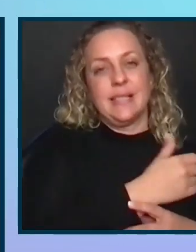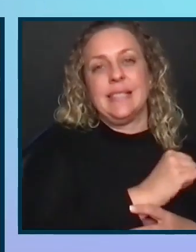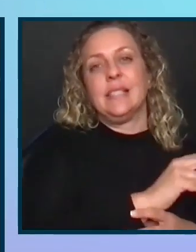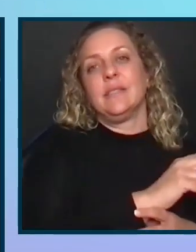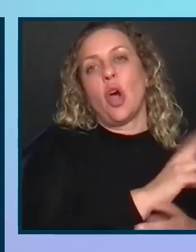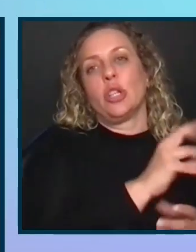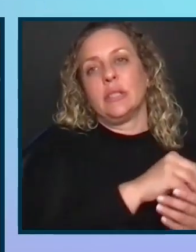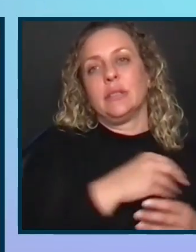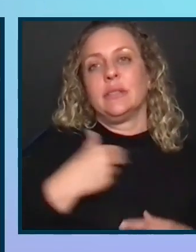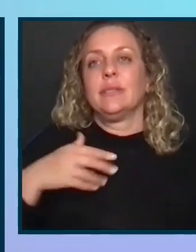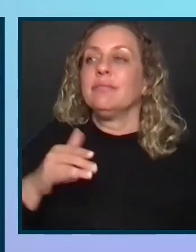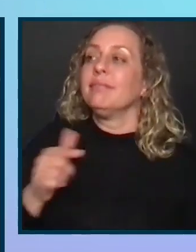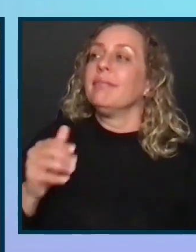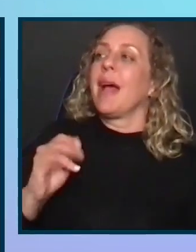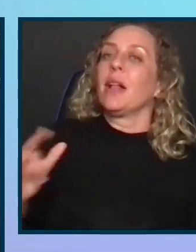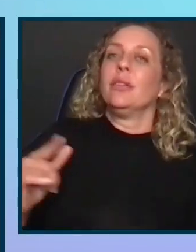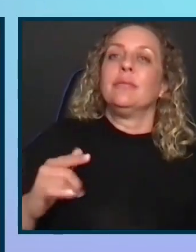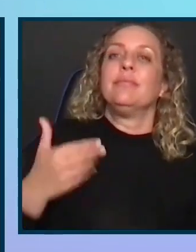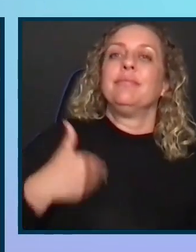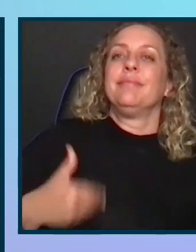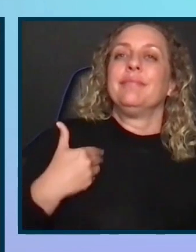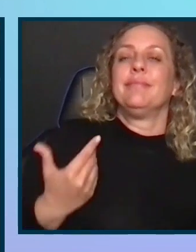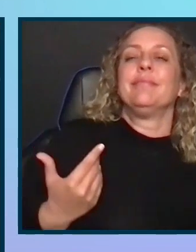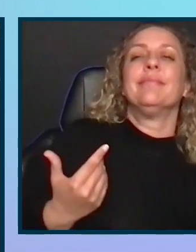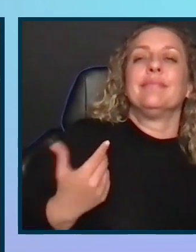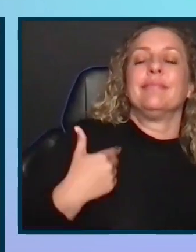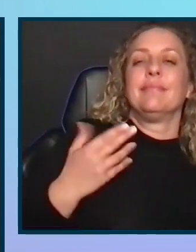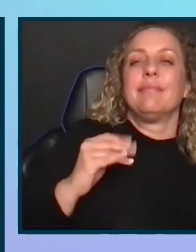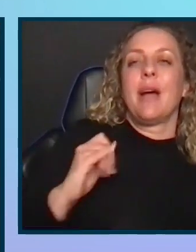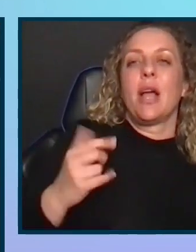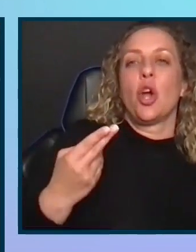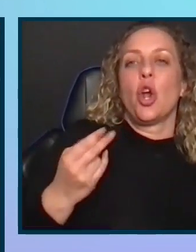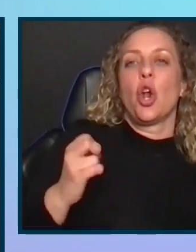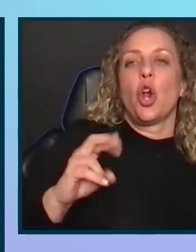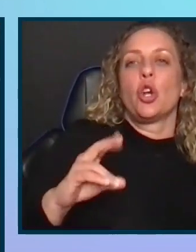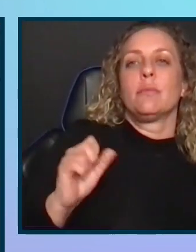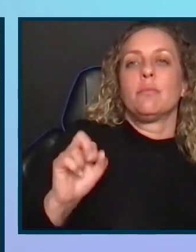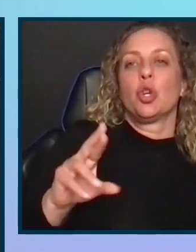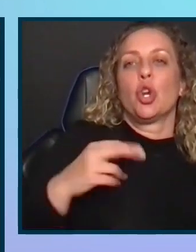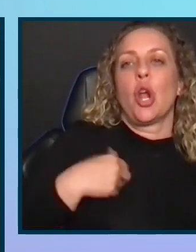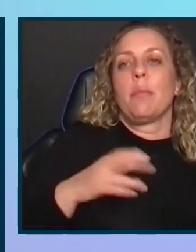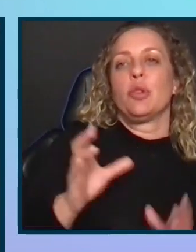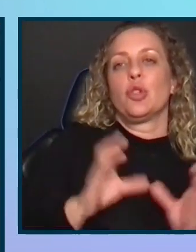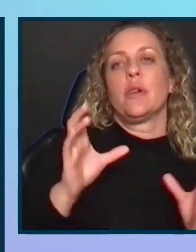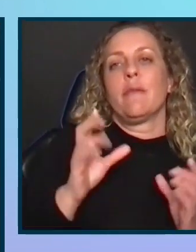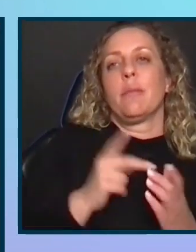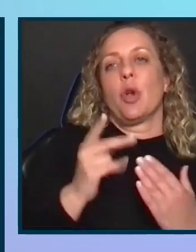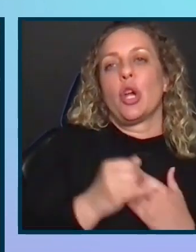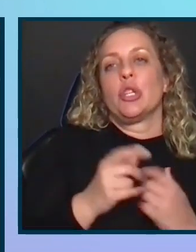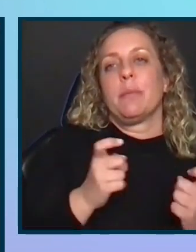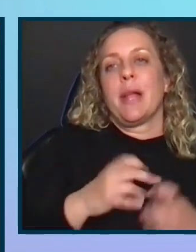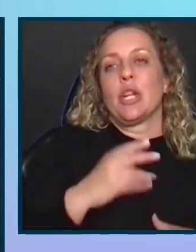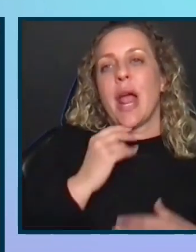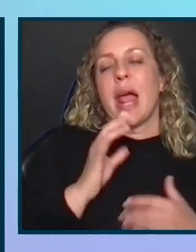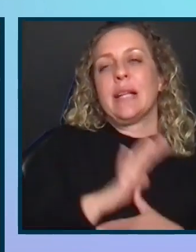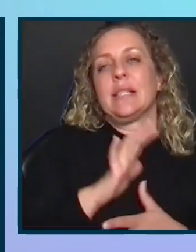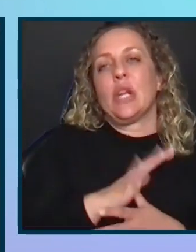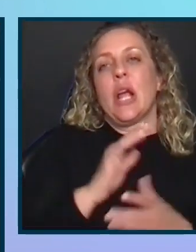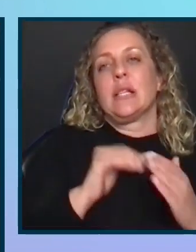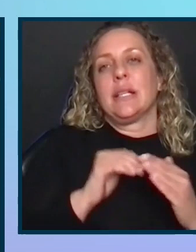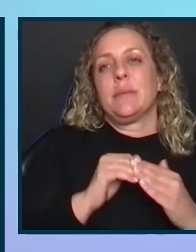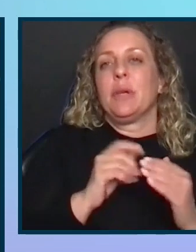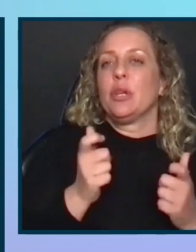Michael Harshbarger. I'm also a certified project manager. I am a senior accessibility trainer here at